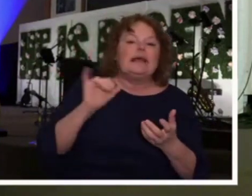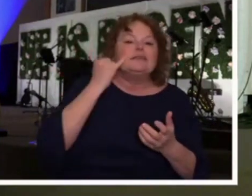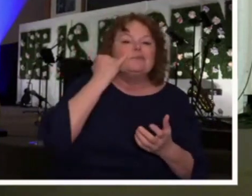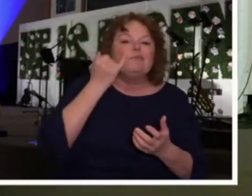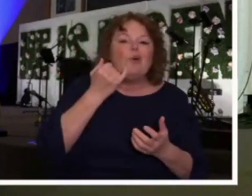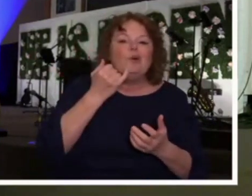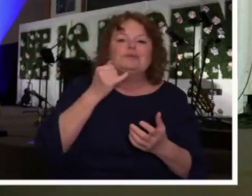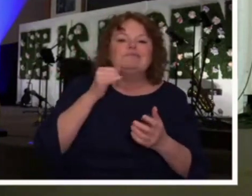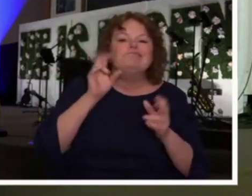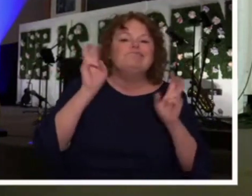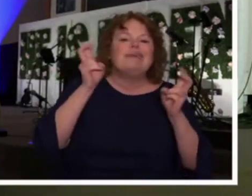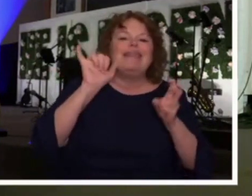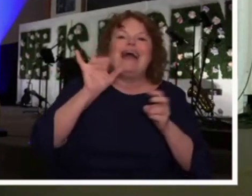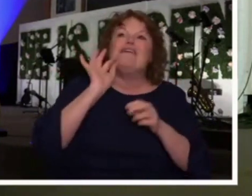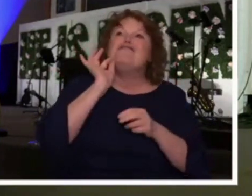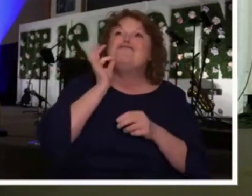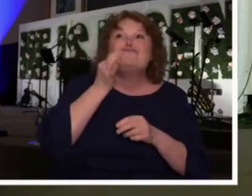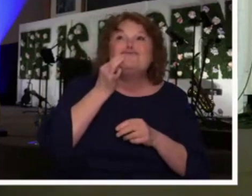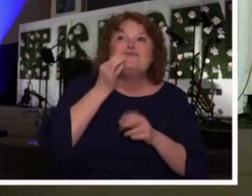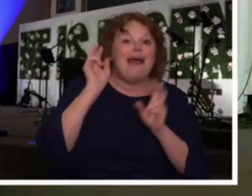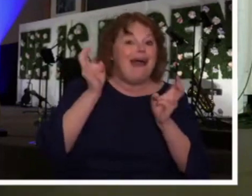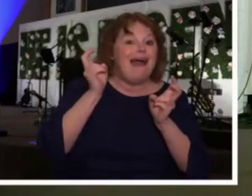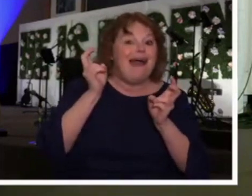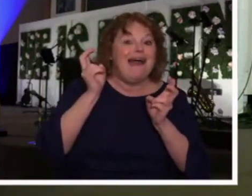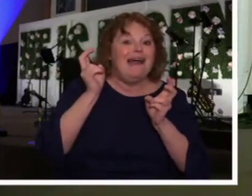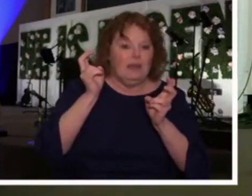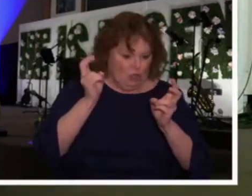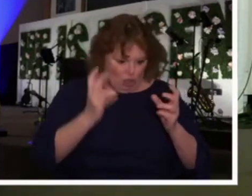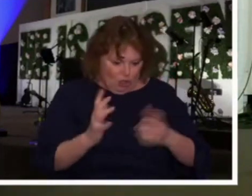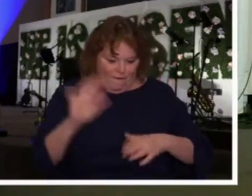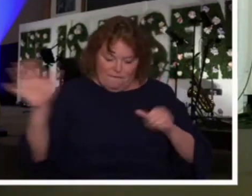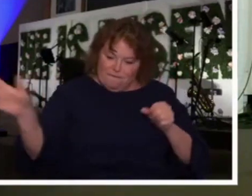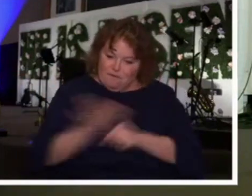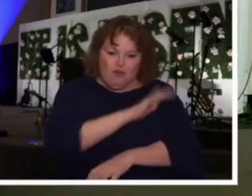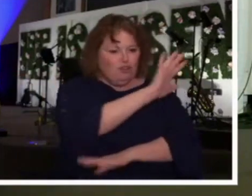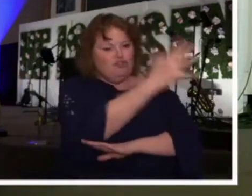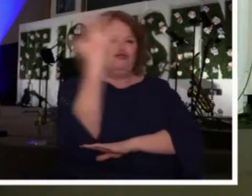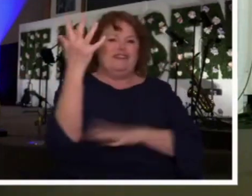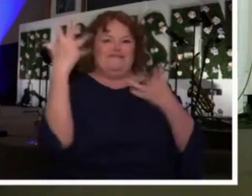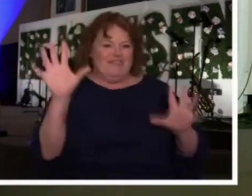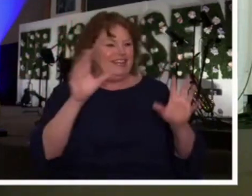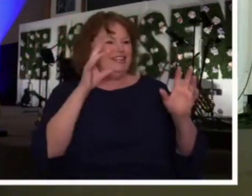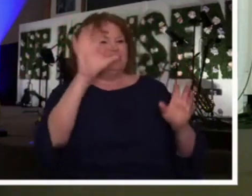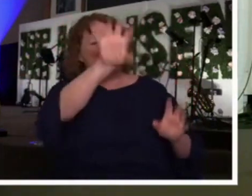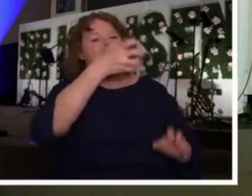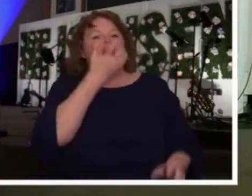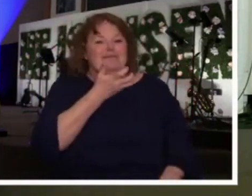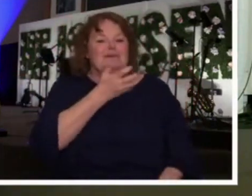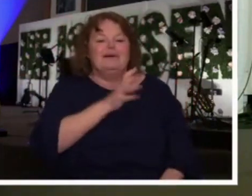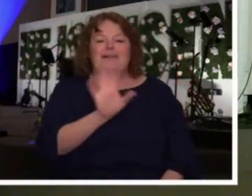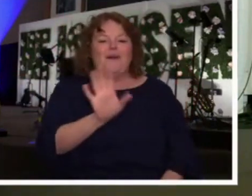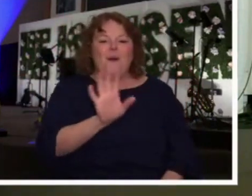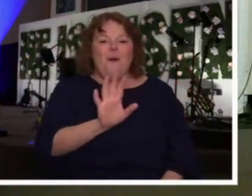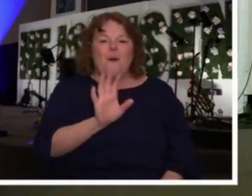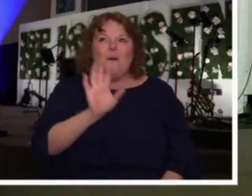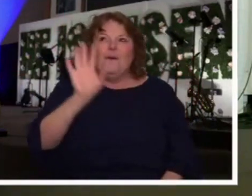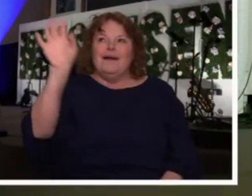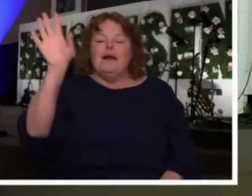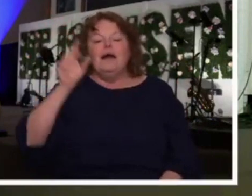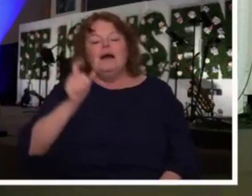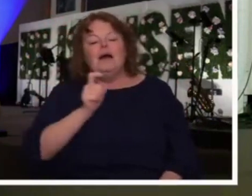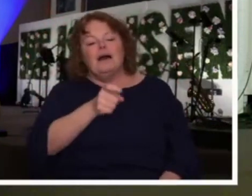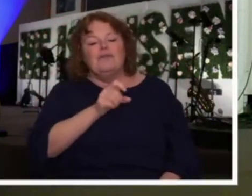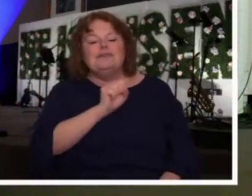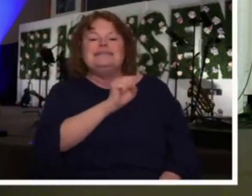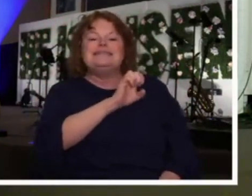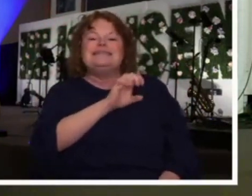life where when you plant the seeds of my spirit, then I can grow them within you. You need to nurture them. The thing, the way that you live and